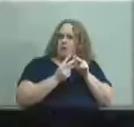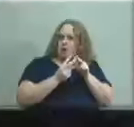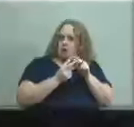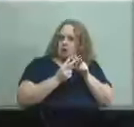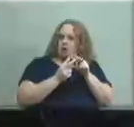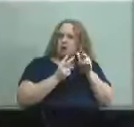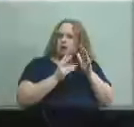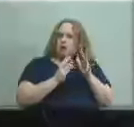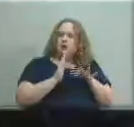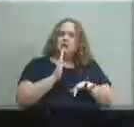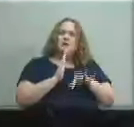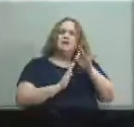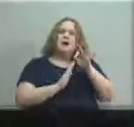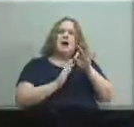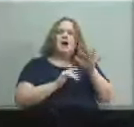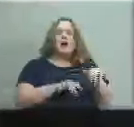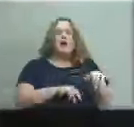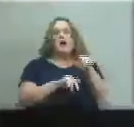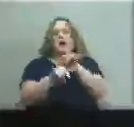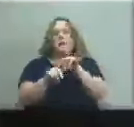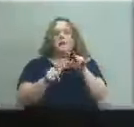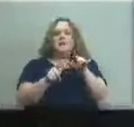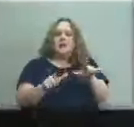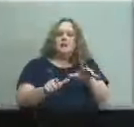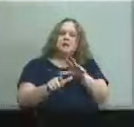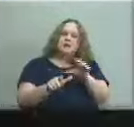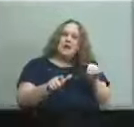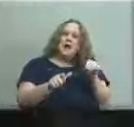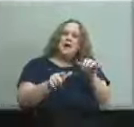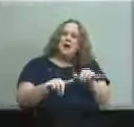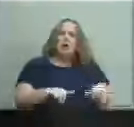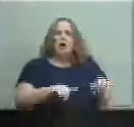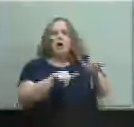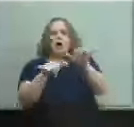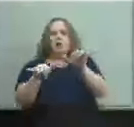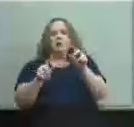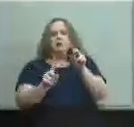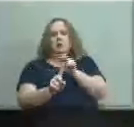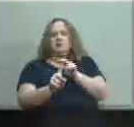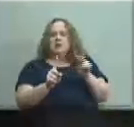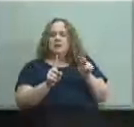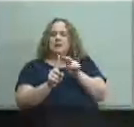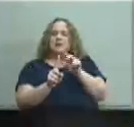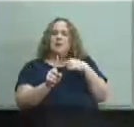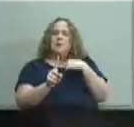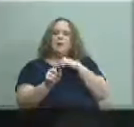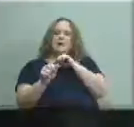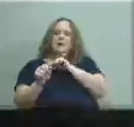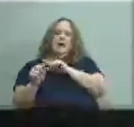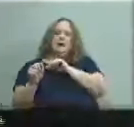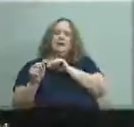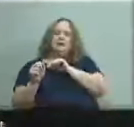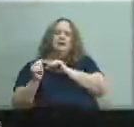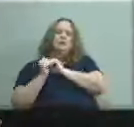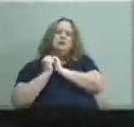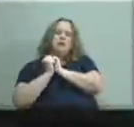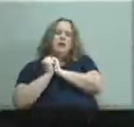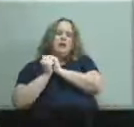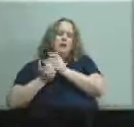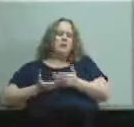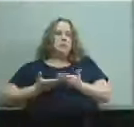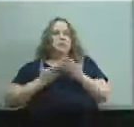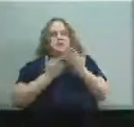language and common ground where we can come together and bring something together to the general assembly saying you know